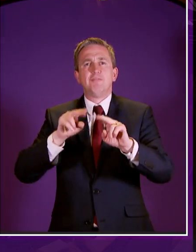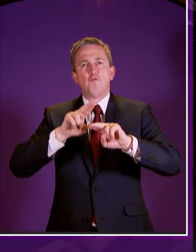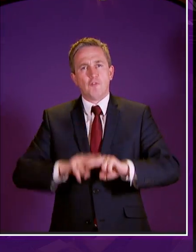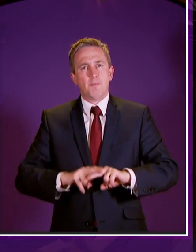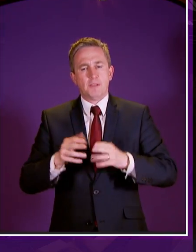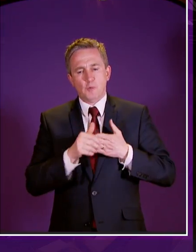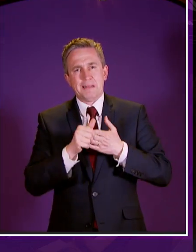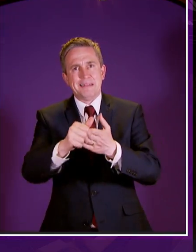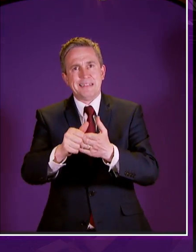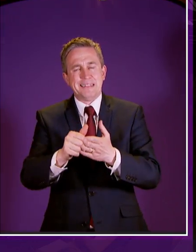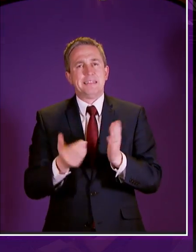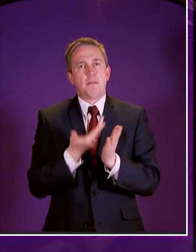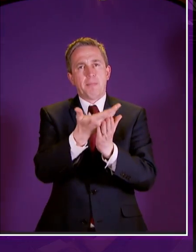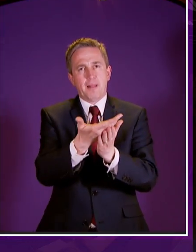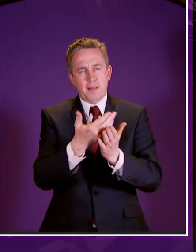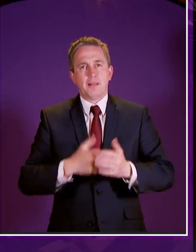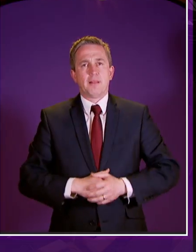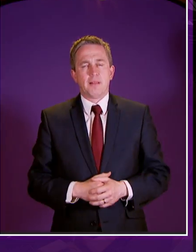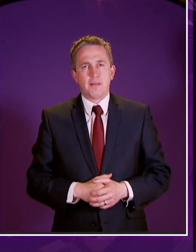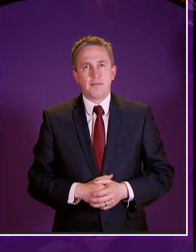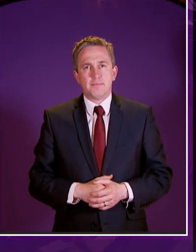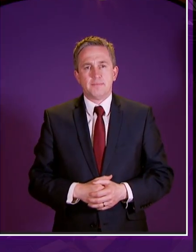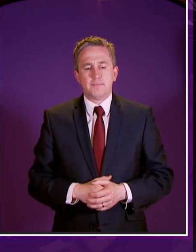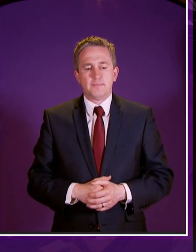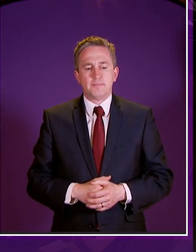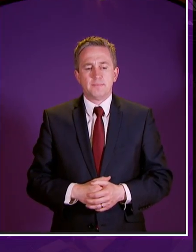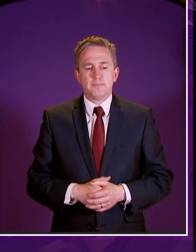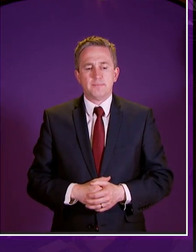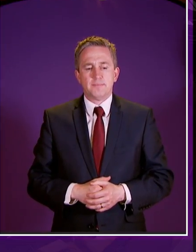put this through this legislation can i also thank